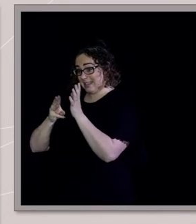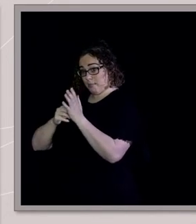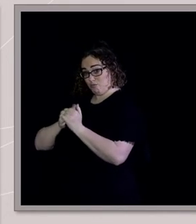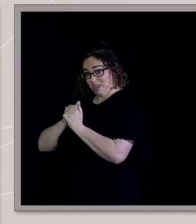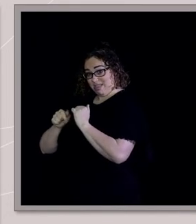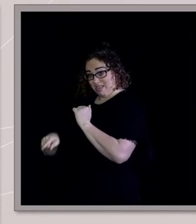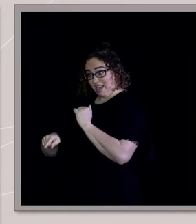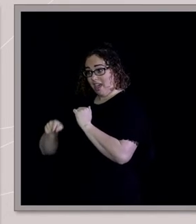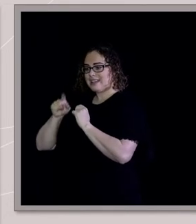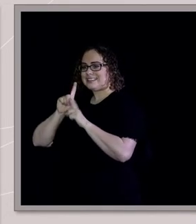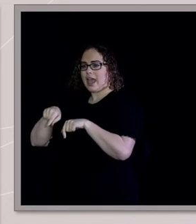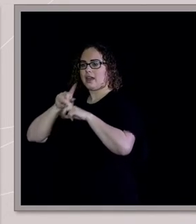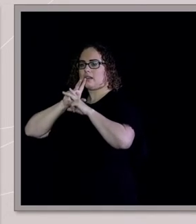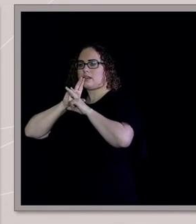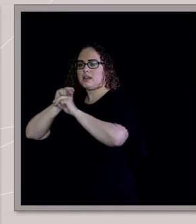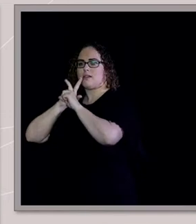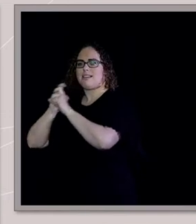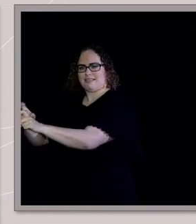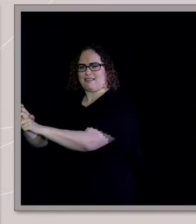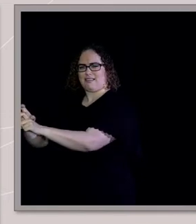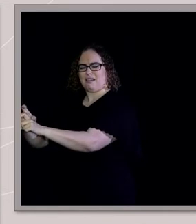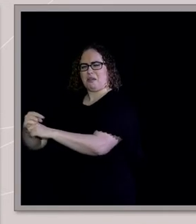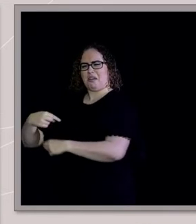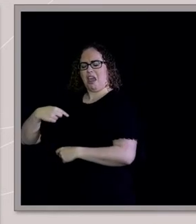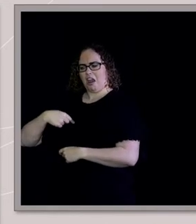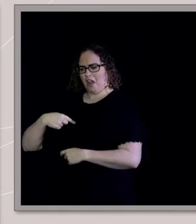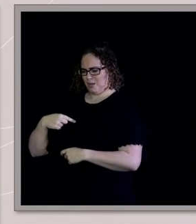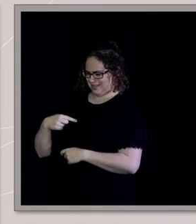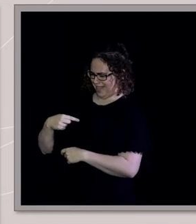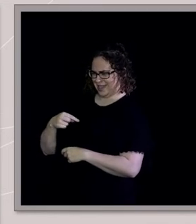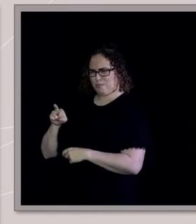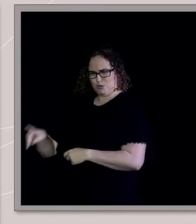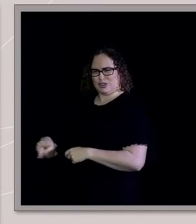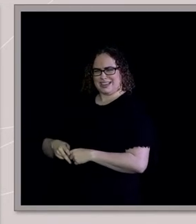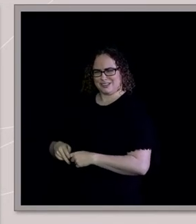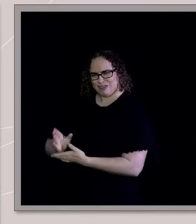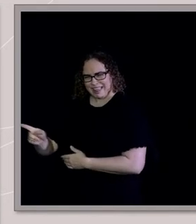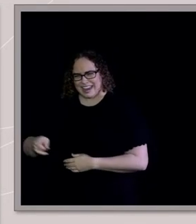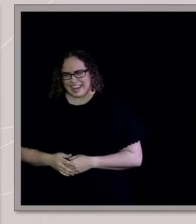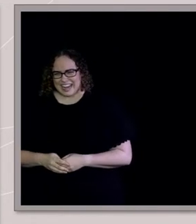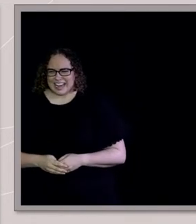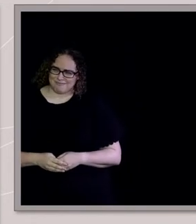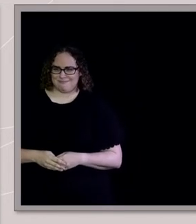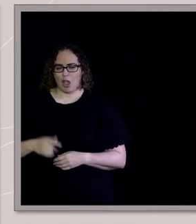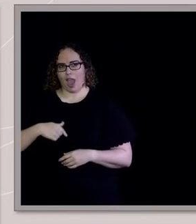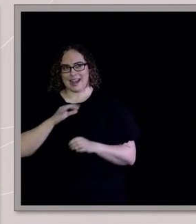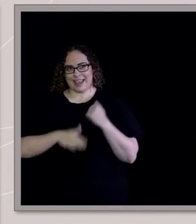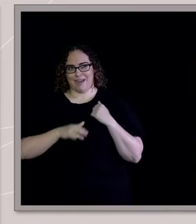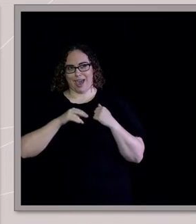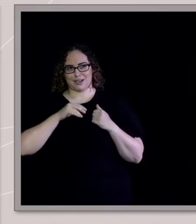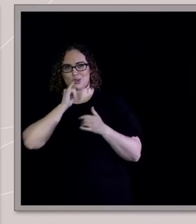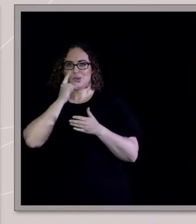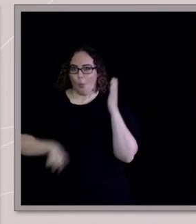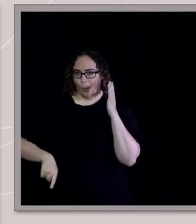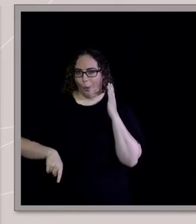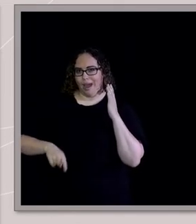I was instantly sceptical. Like, bullshit. Not that I swore in those days. I'm still